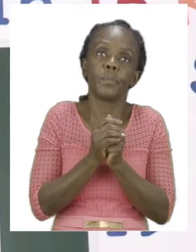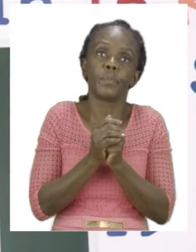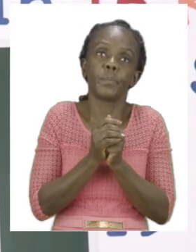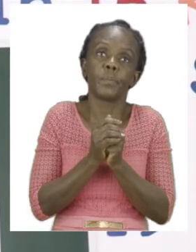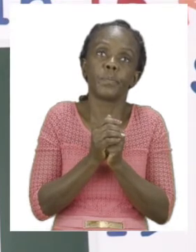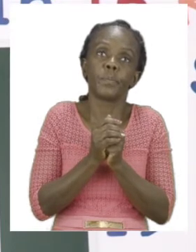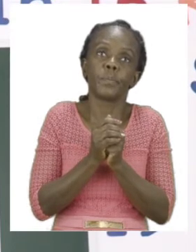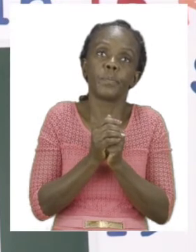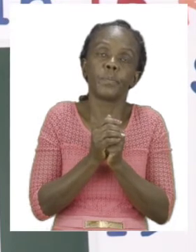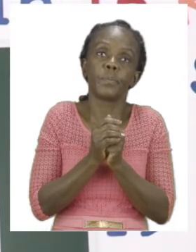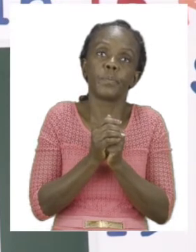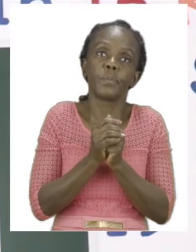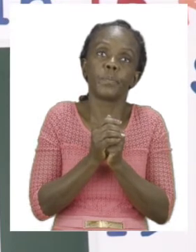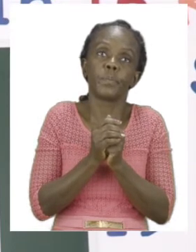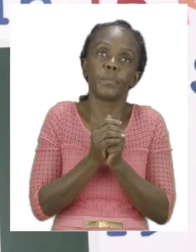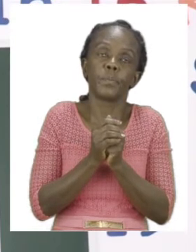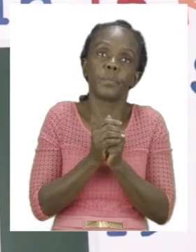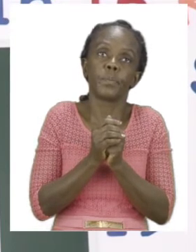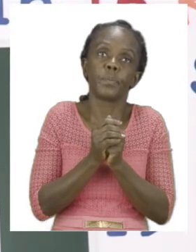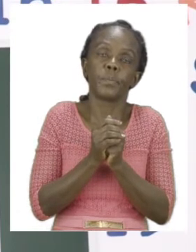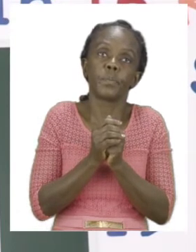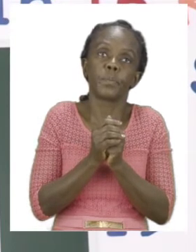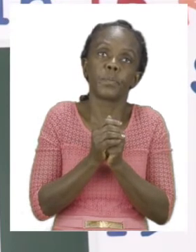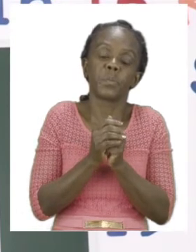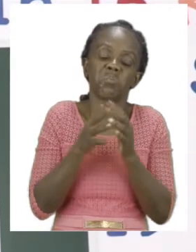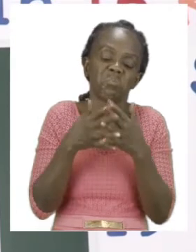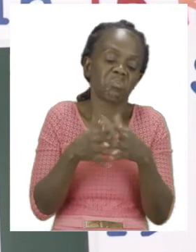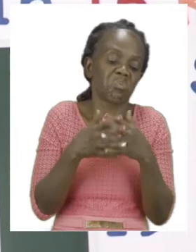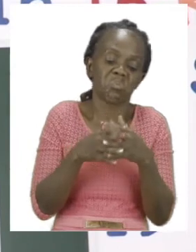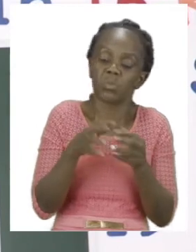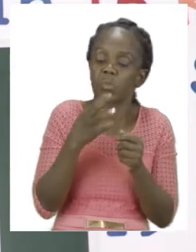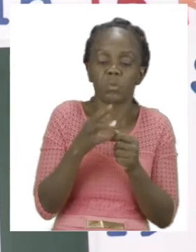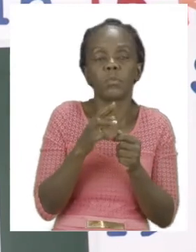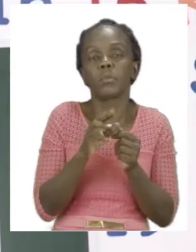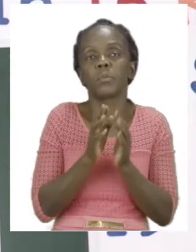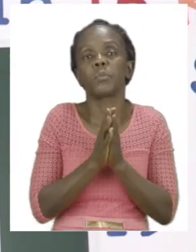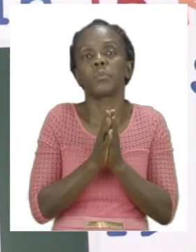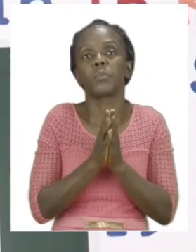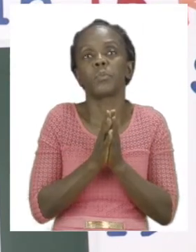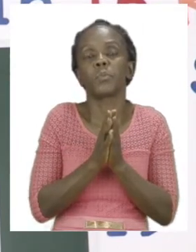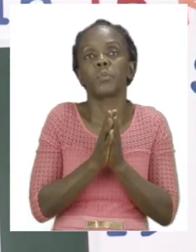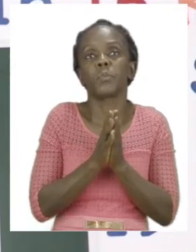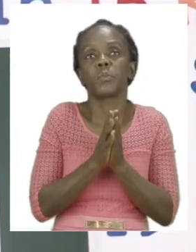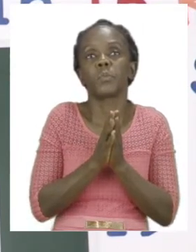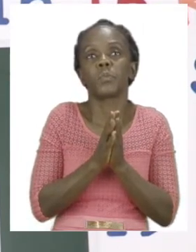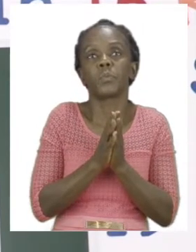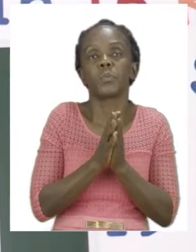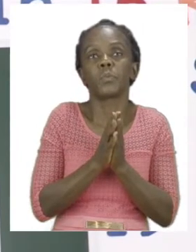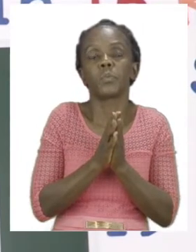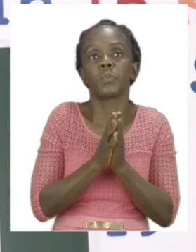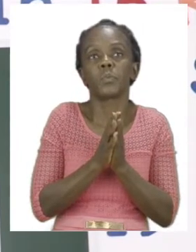top to bottom you are starting from one side or from another side